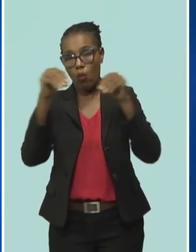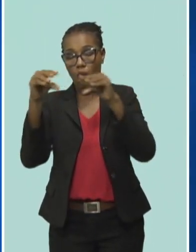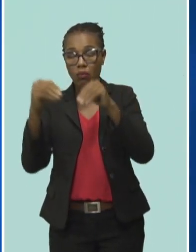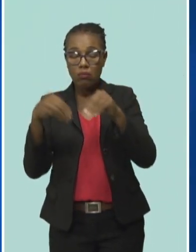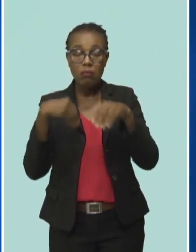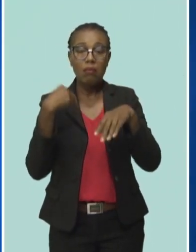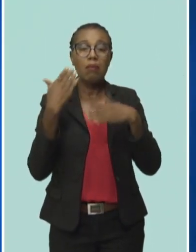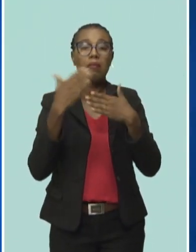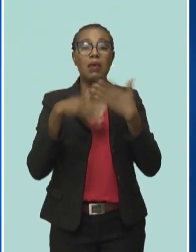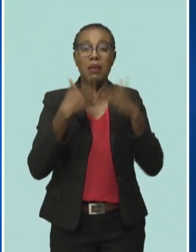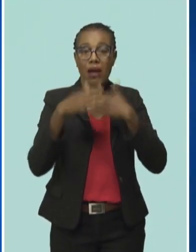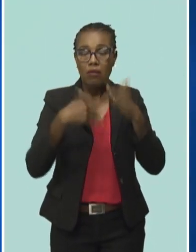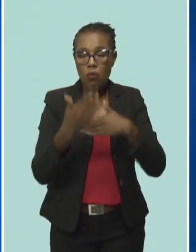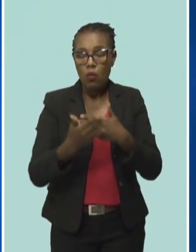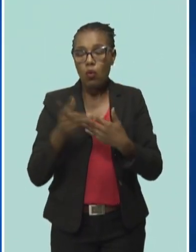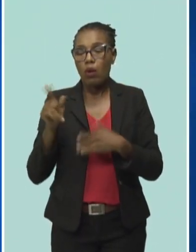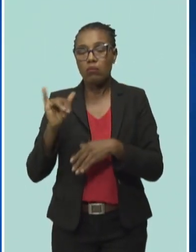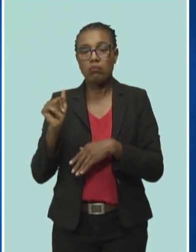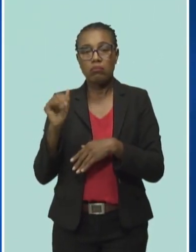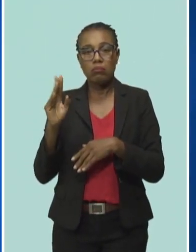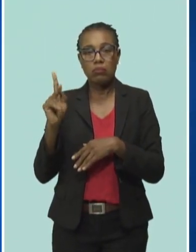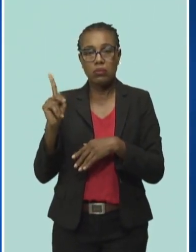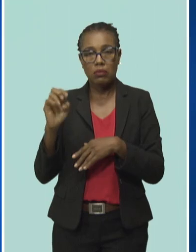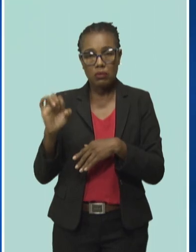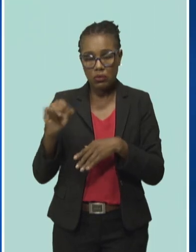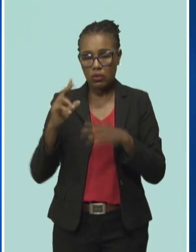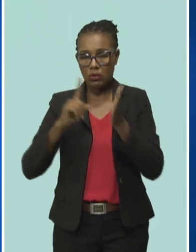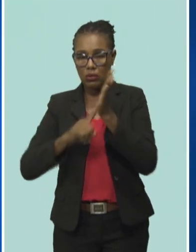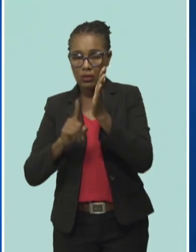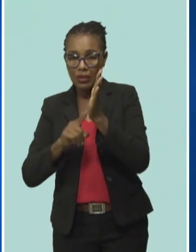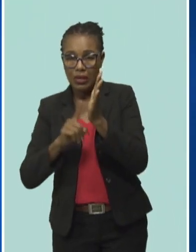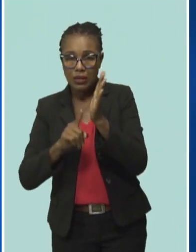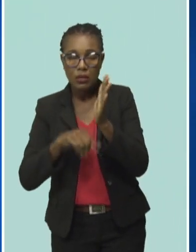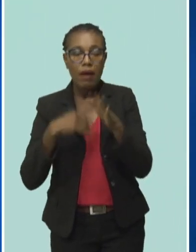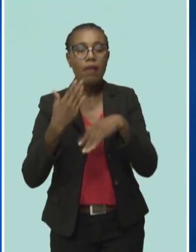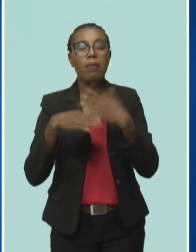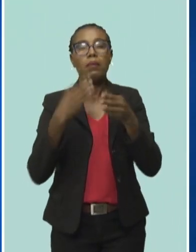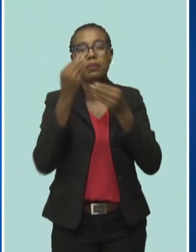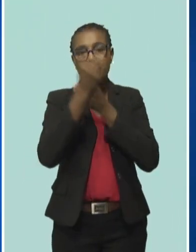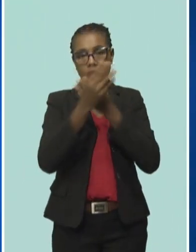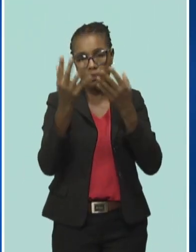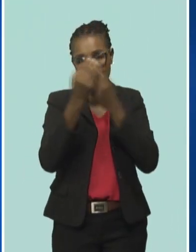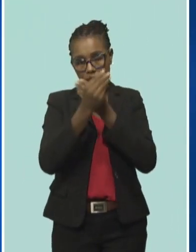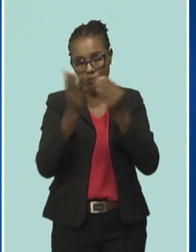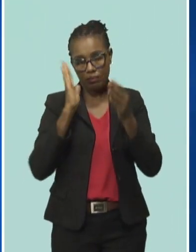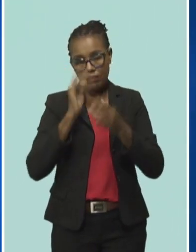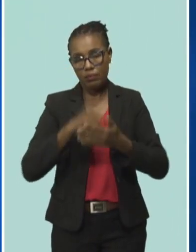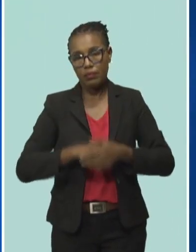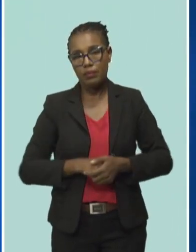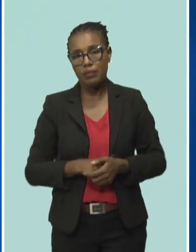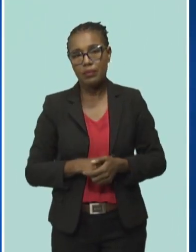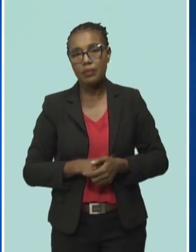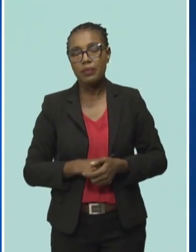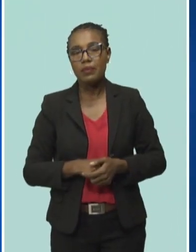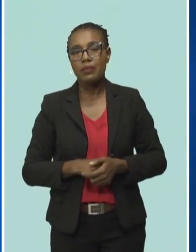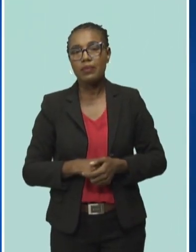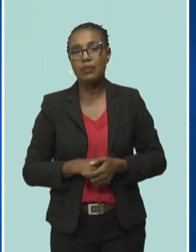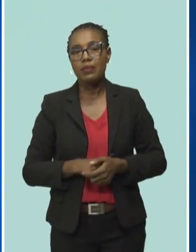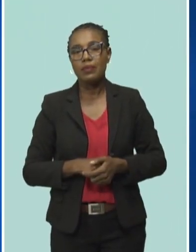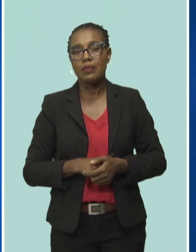posts that can get Jackie to just check that specific information and share that subsequently.